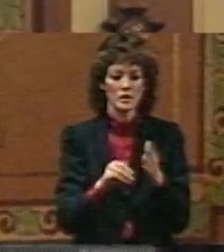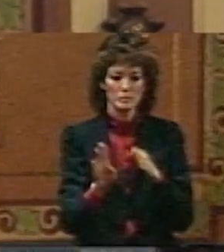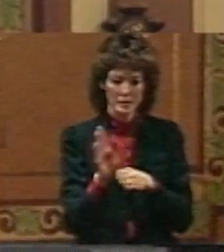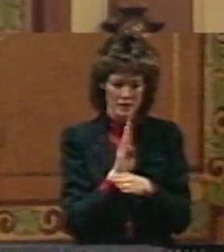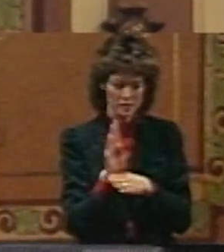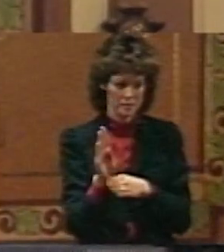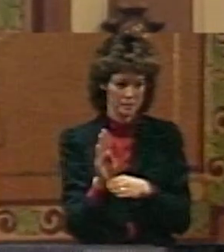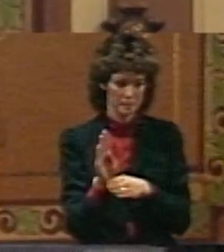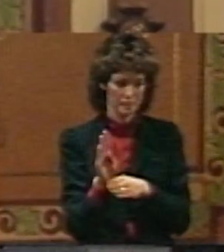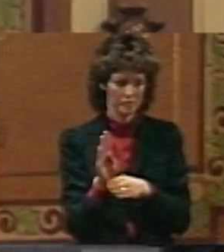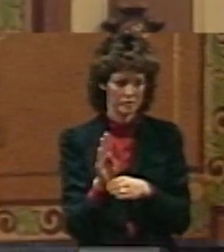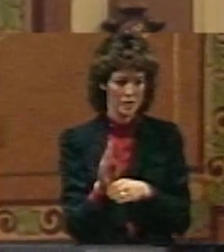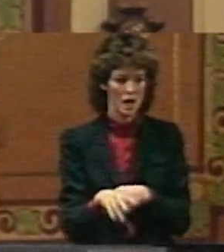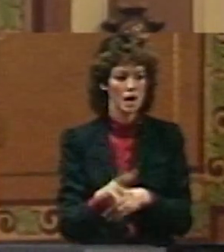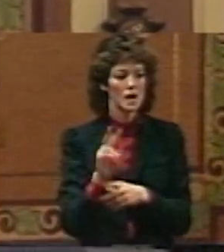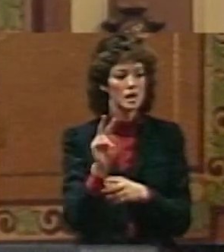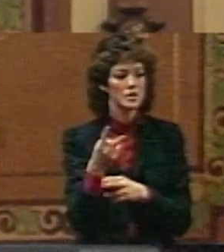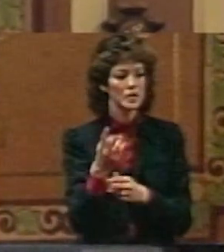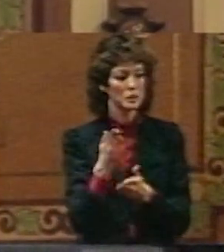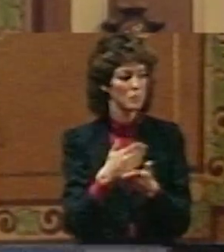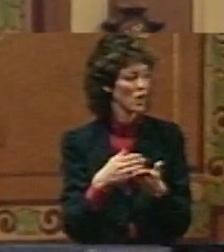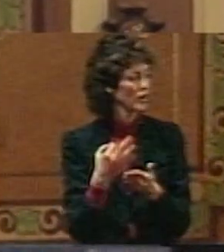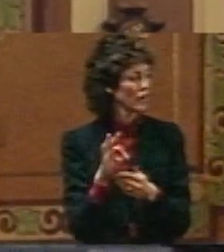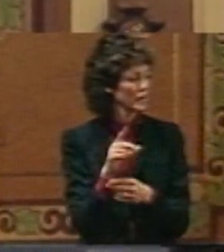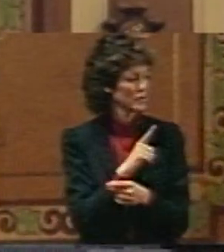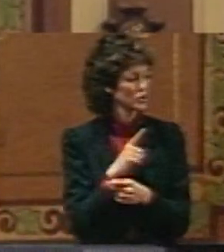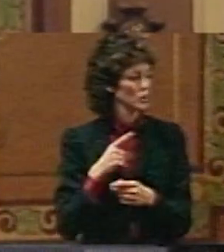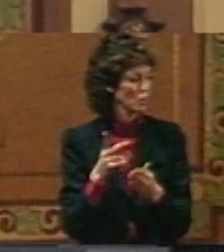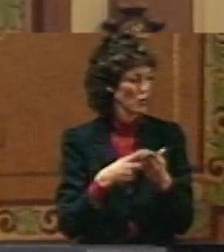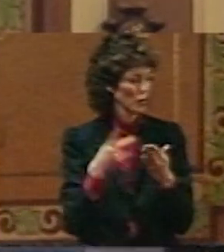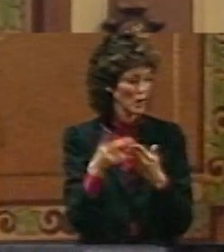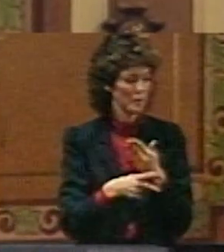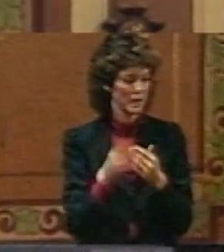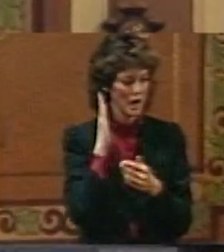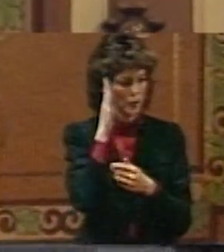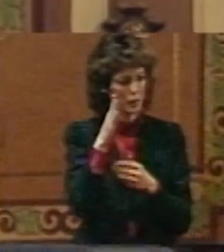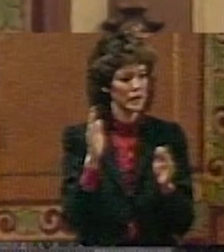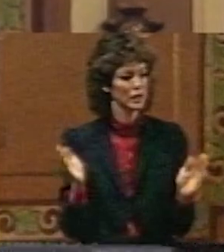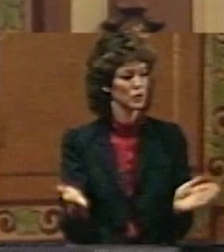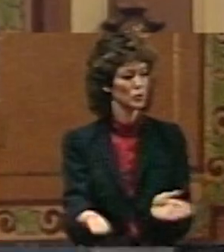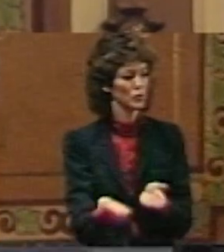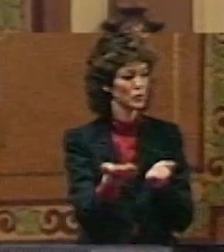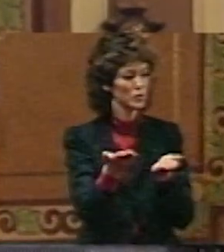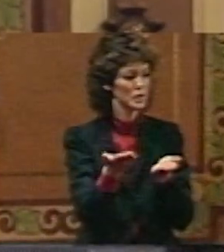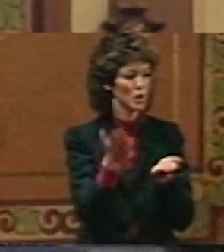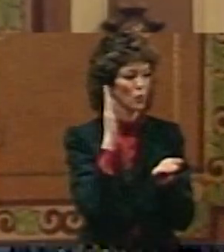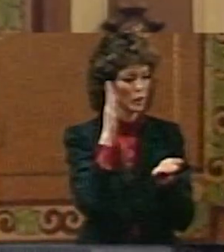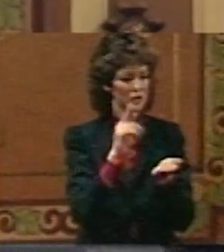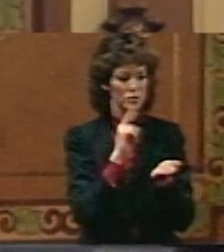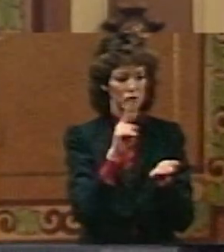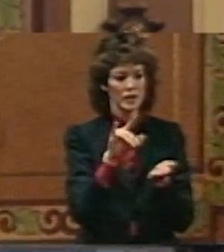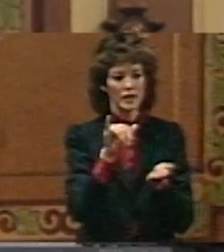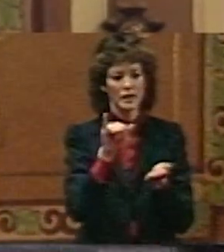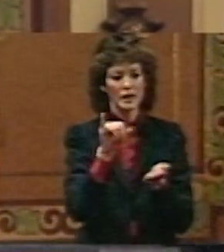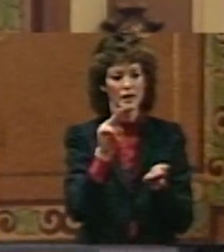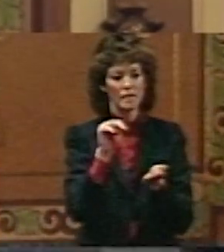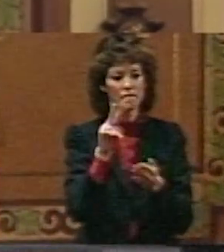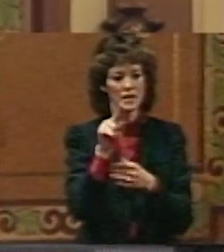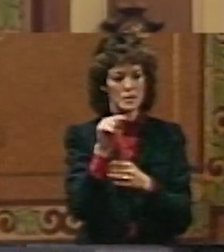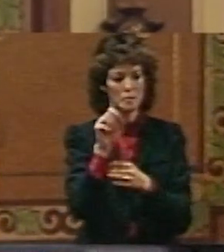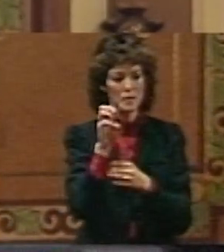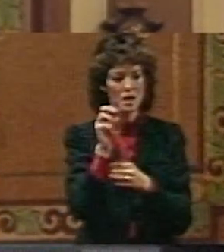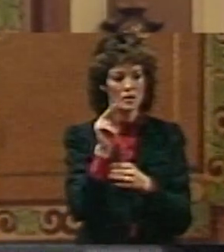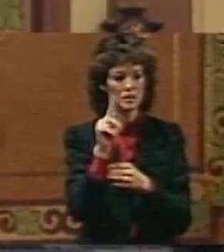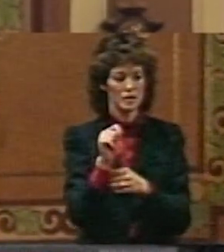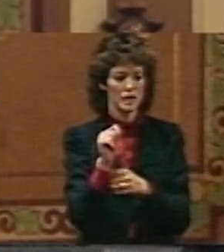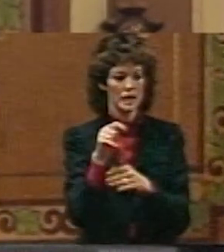The second part of the legislative program that I will introduce will be truly an investment in South Dakota's future.